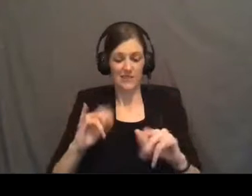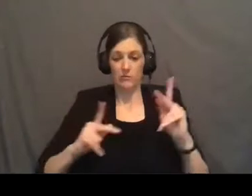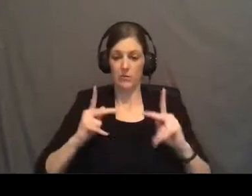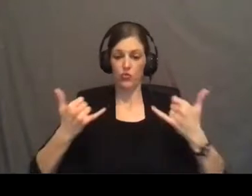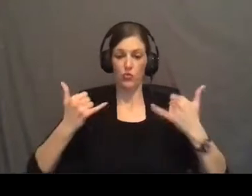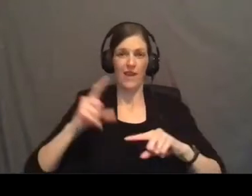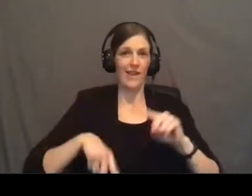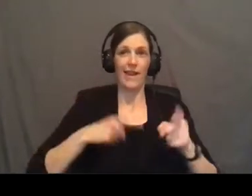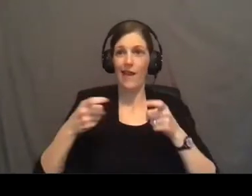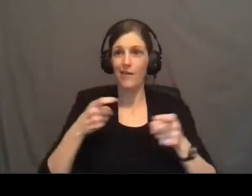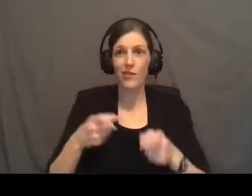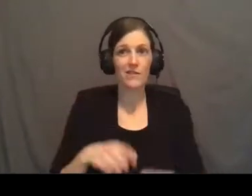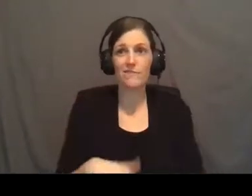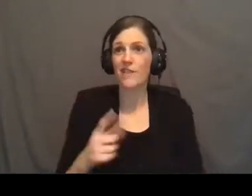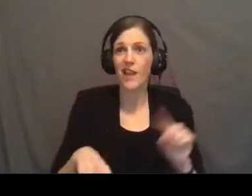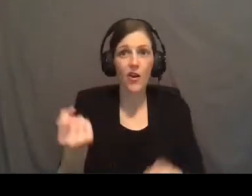stomach it.